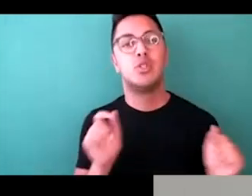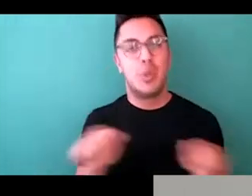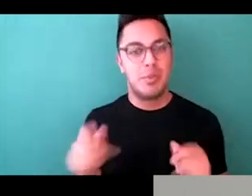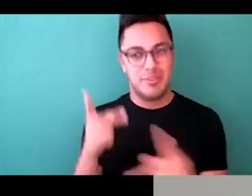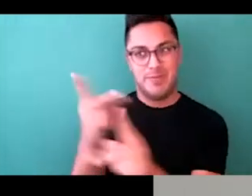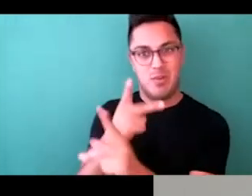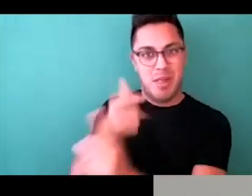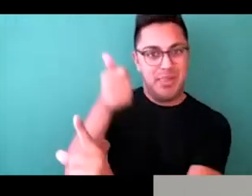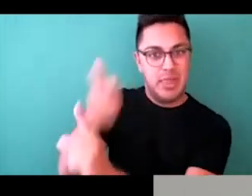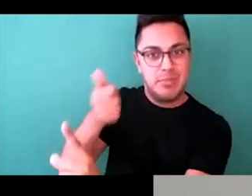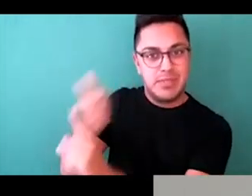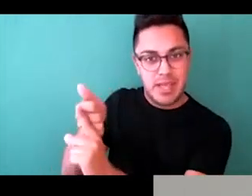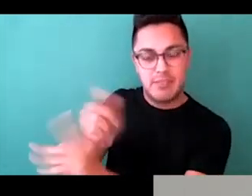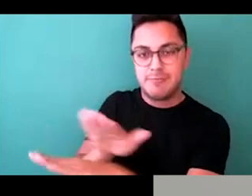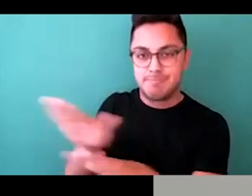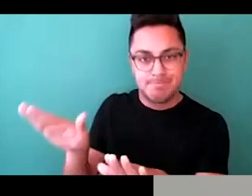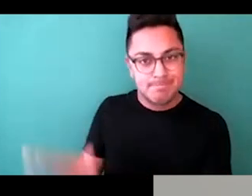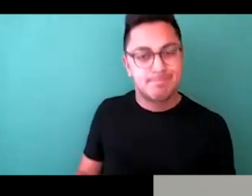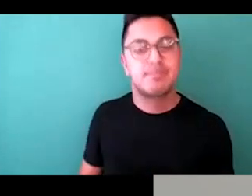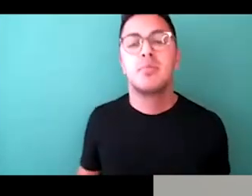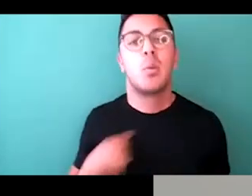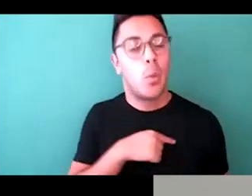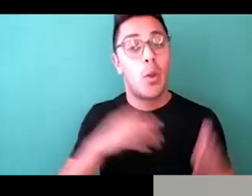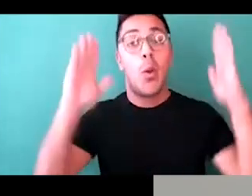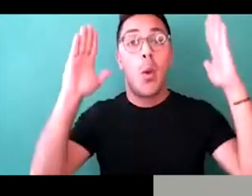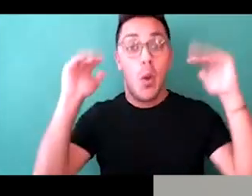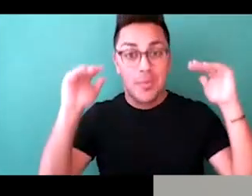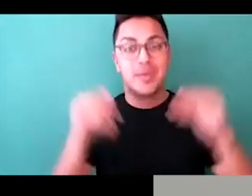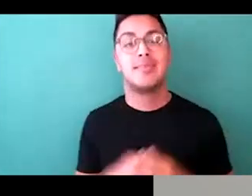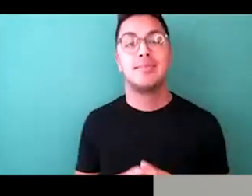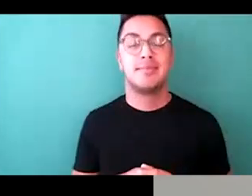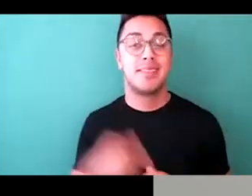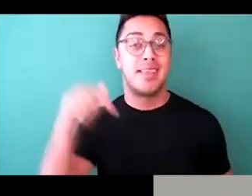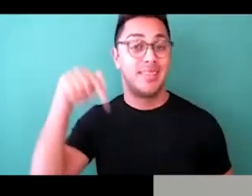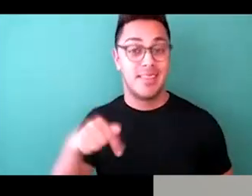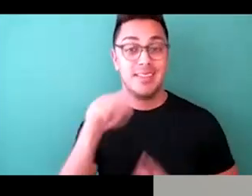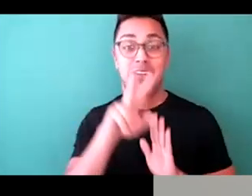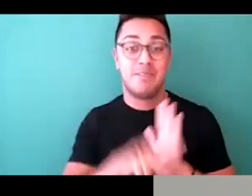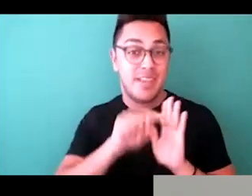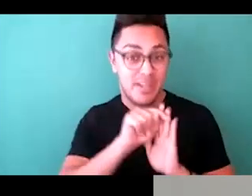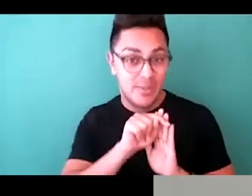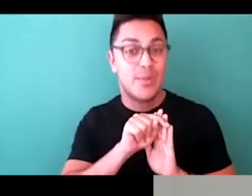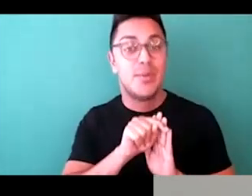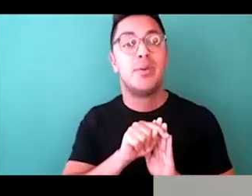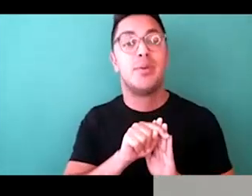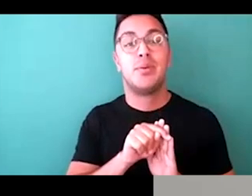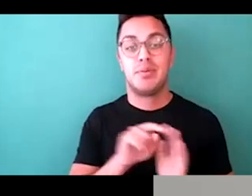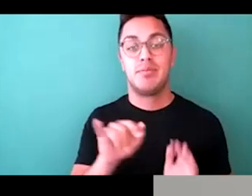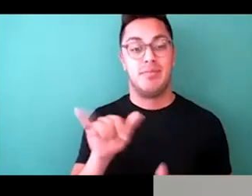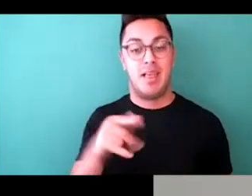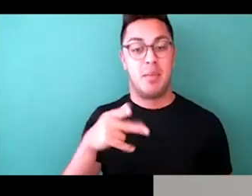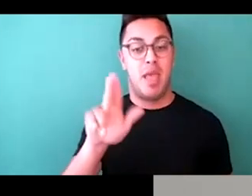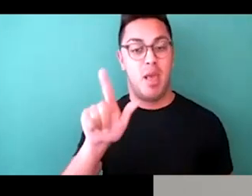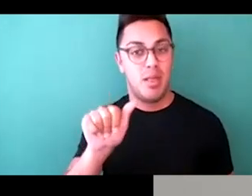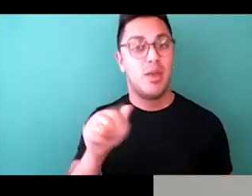out themselves. And we are hoping that this video, like Pally used the word